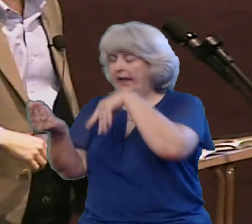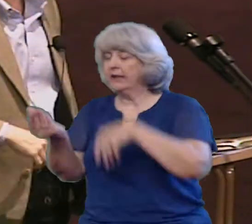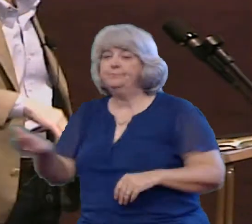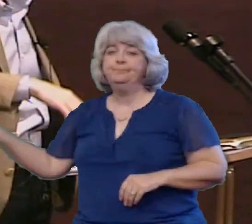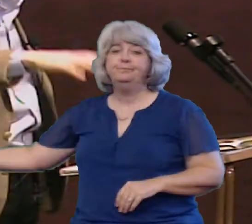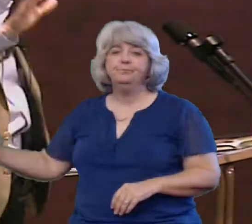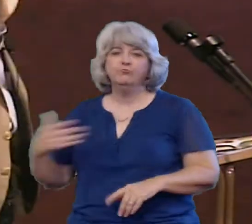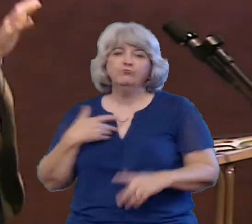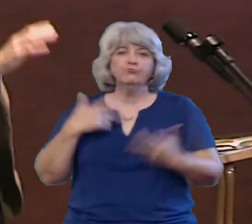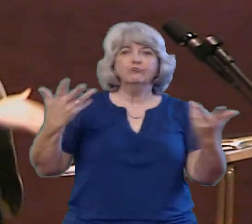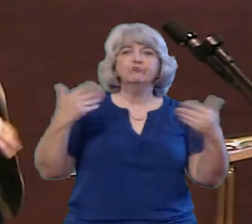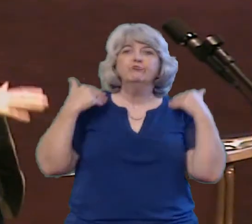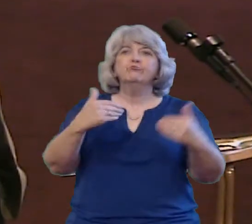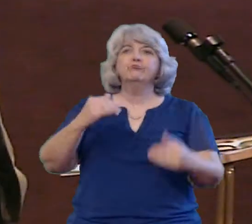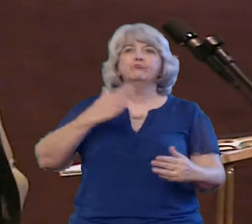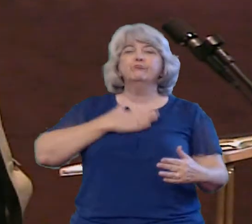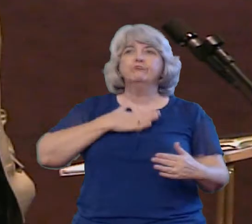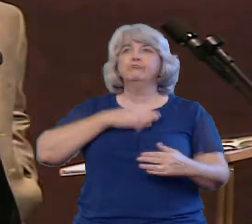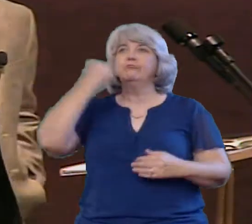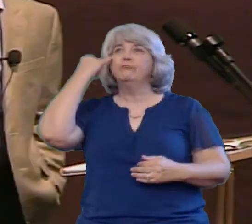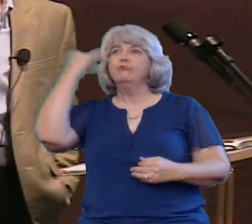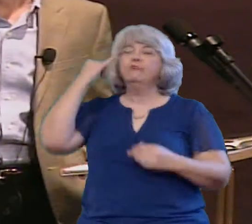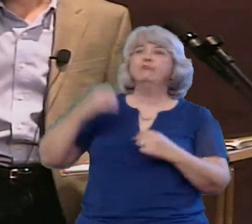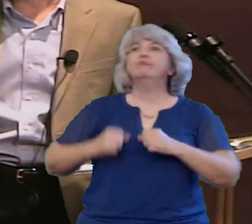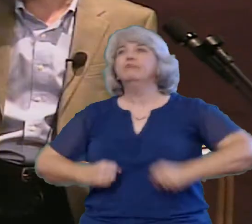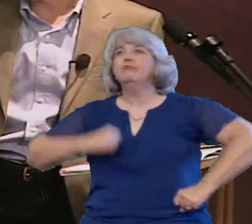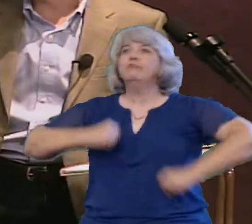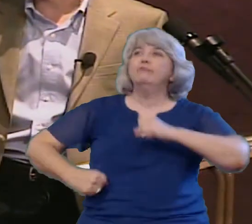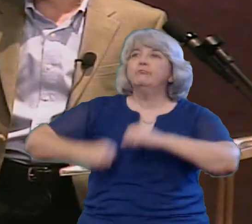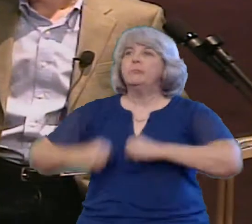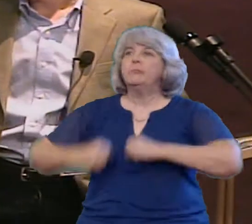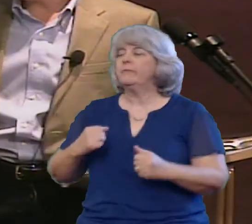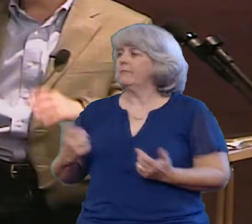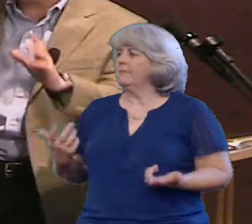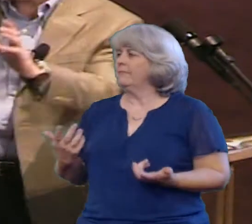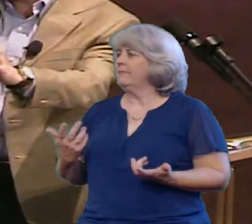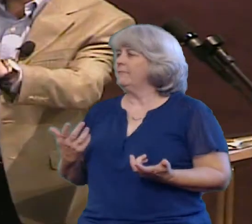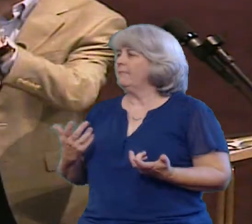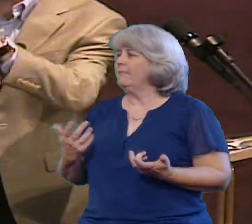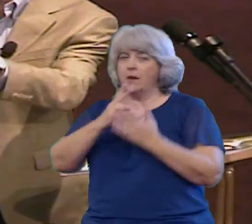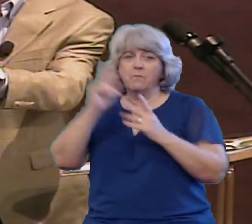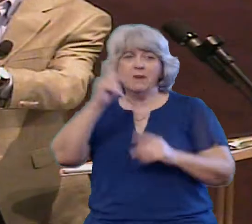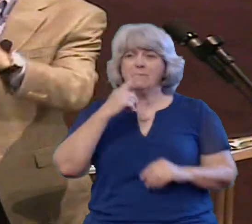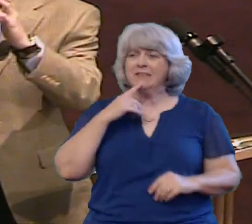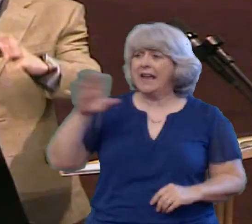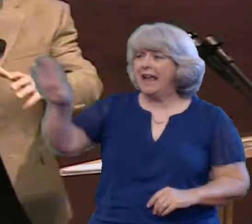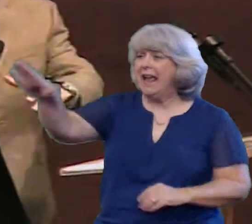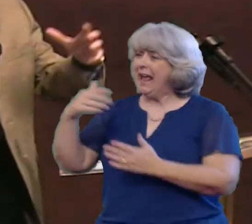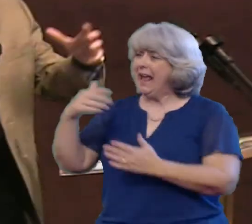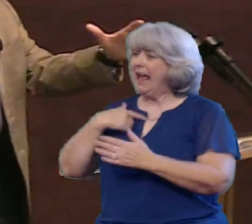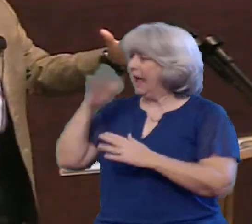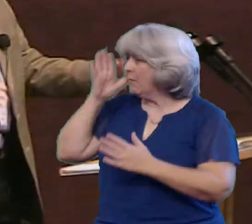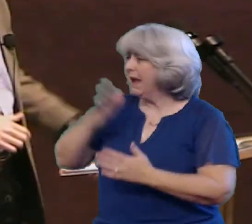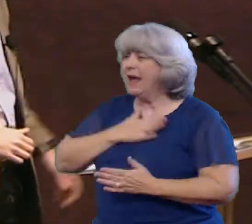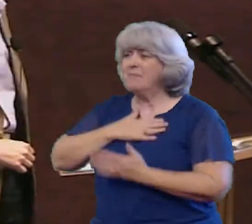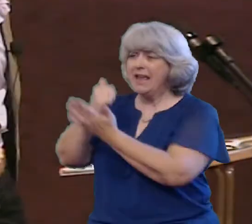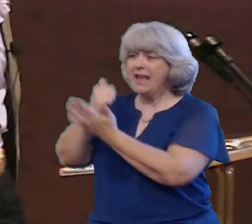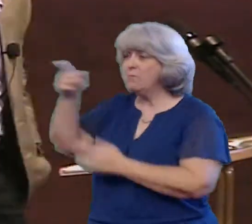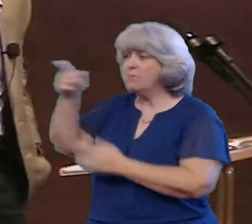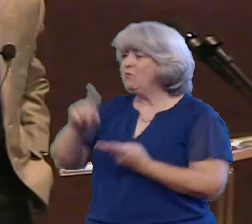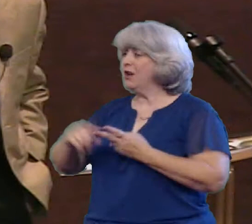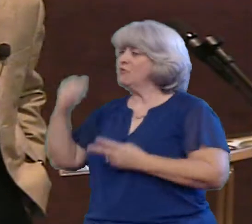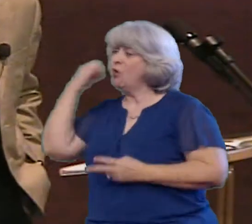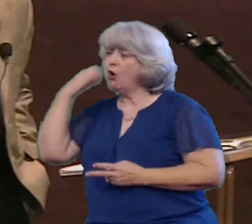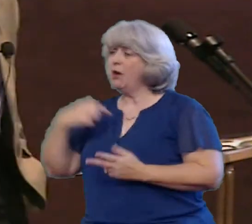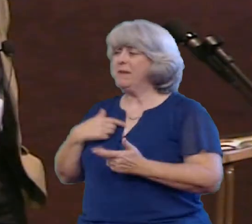That we take the thoughts and the well wishes and you know the sentiment for others that Hey, if you ever need me. I'm a phone call. I'm a text. I'm a visit away And we just say